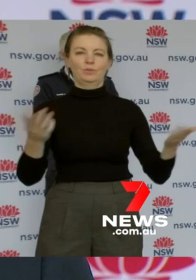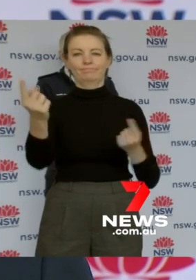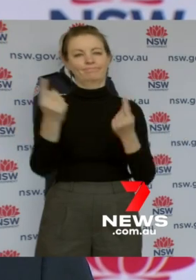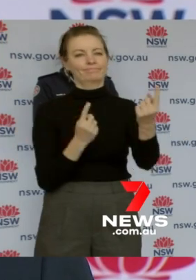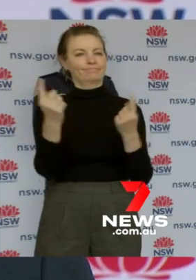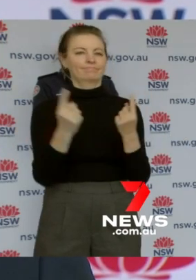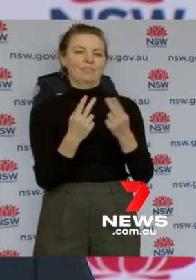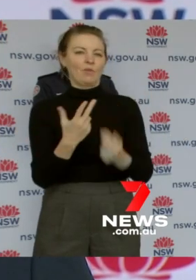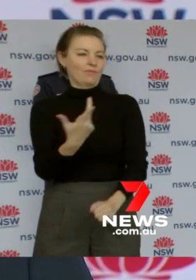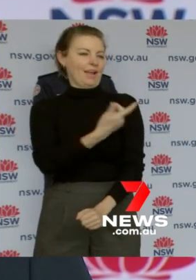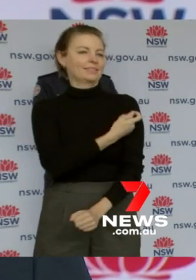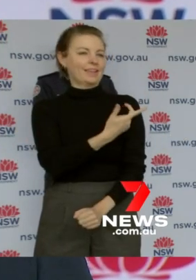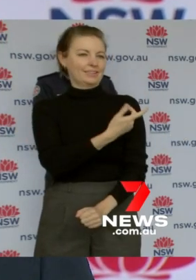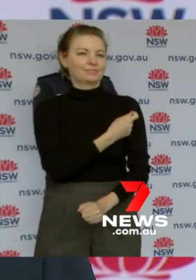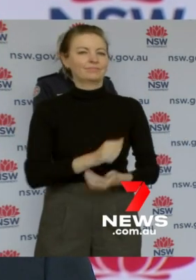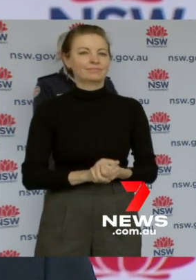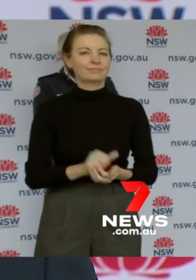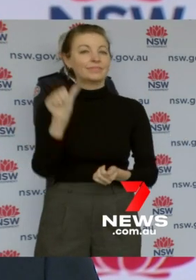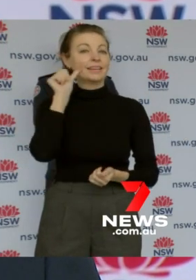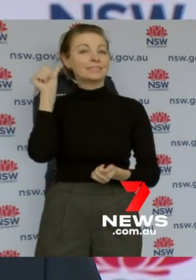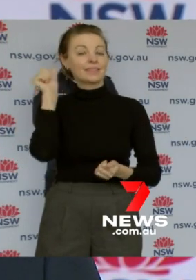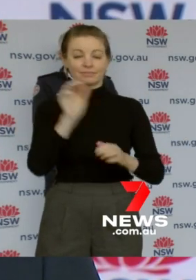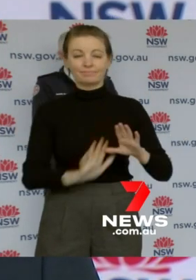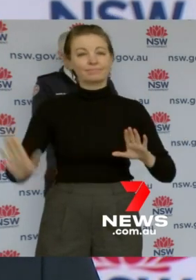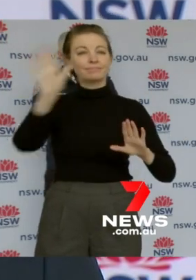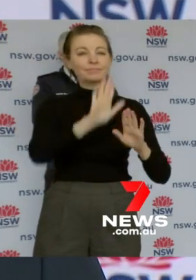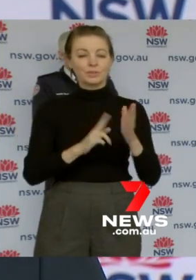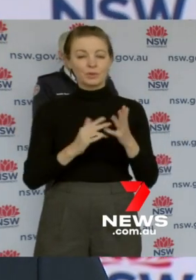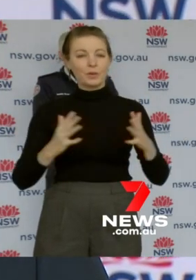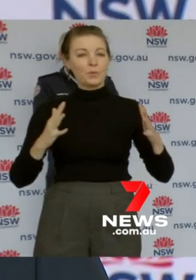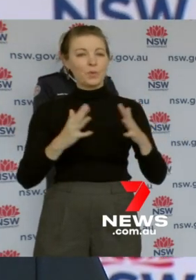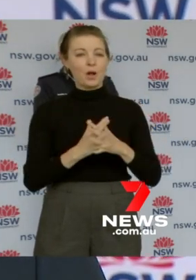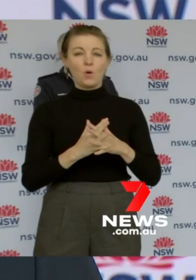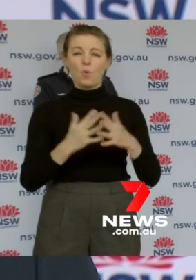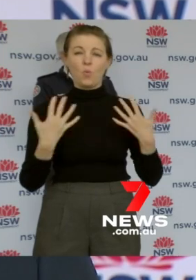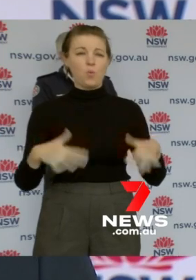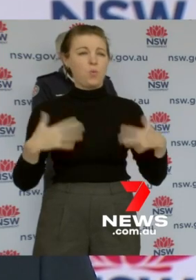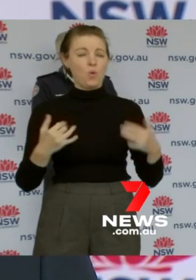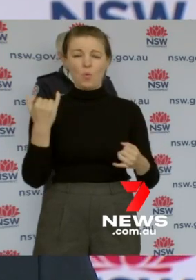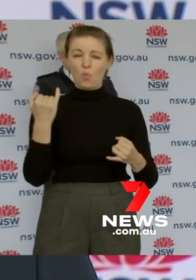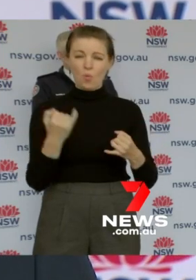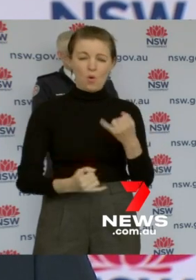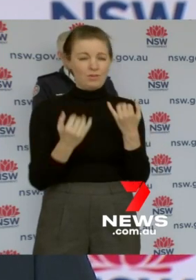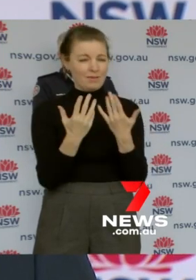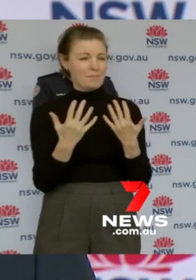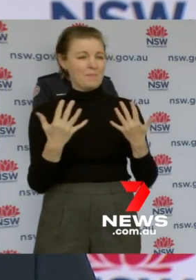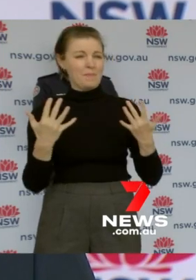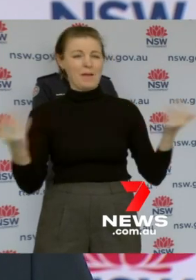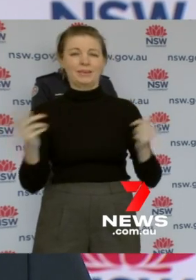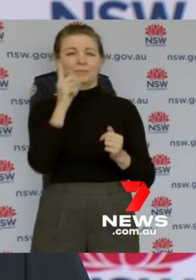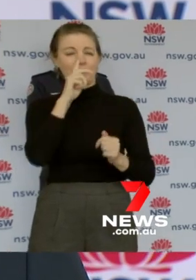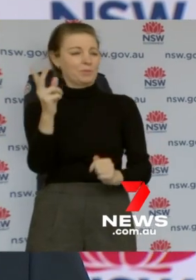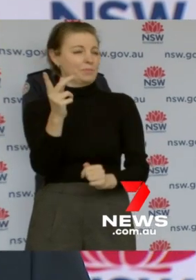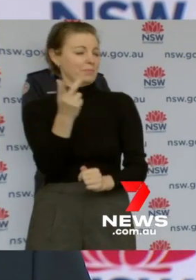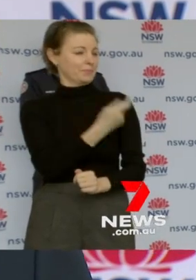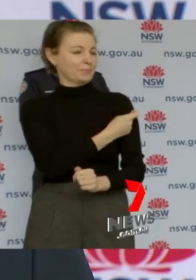Yesterday in New South Wales we had the biggest number of vaccinations in our state New South